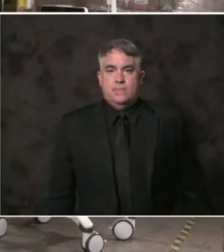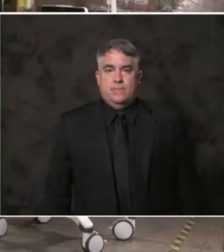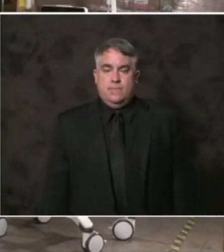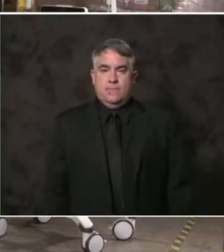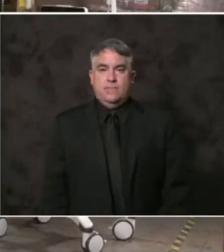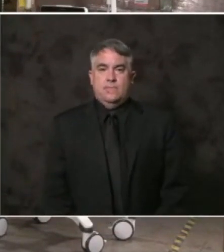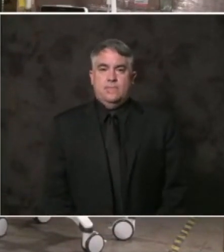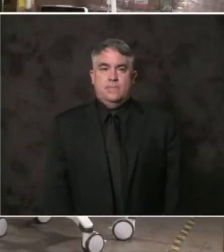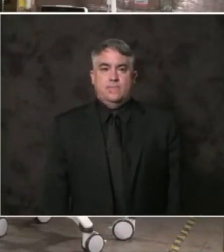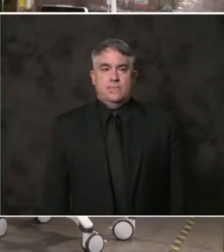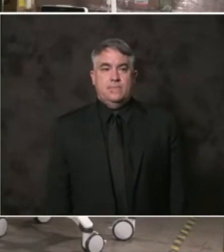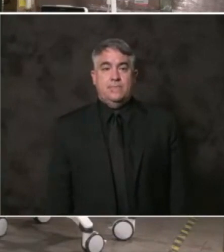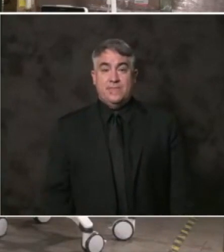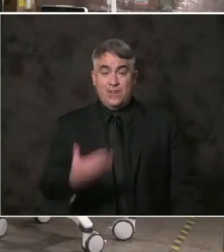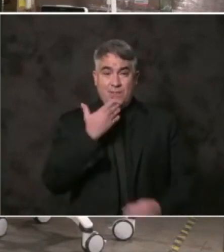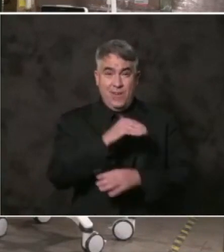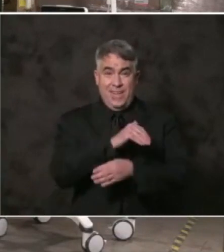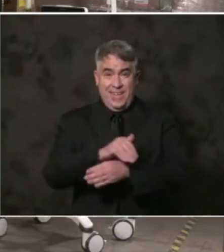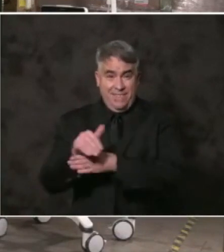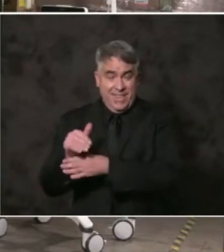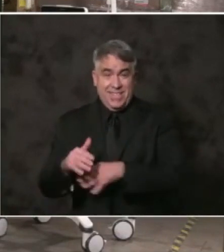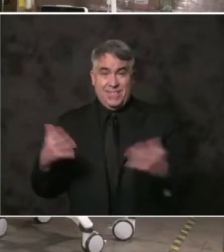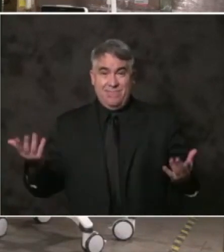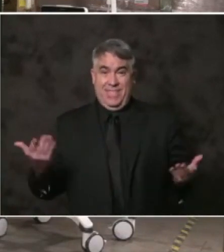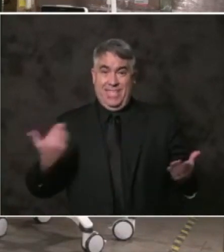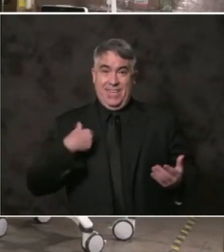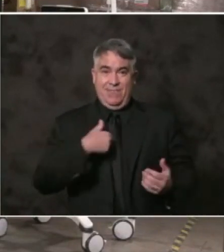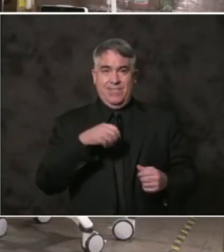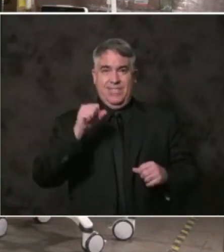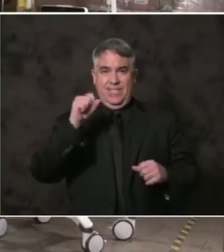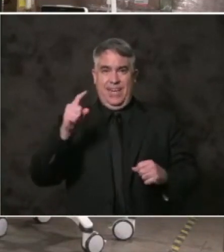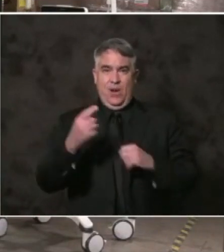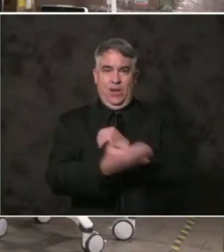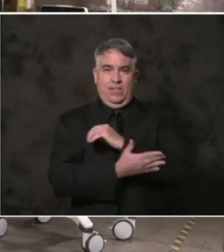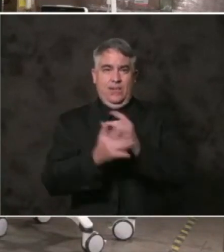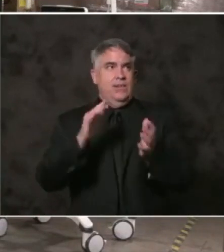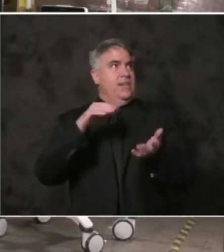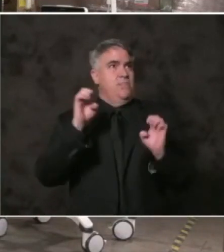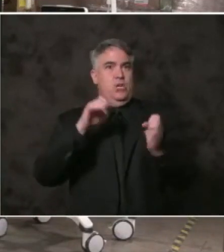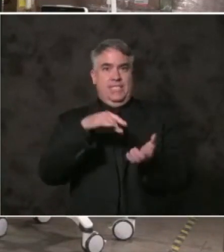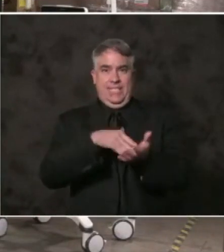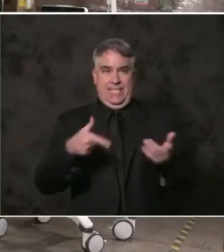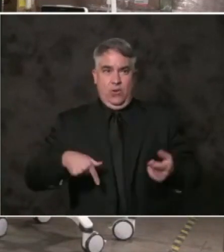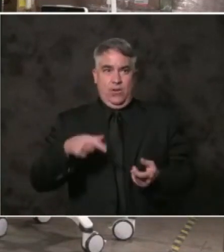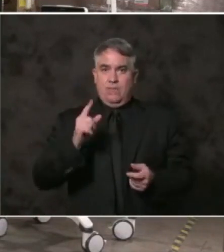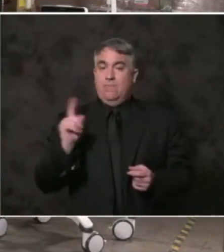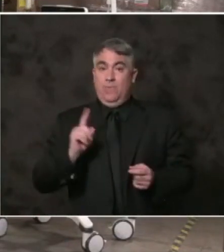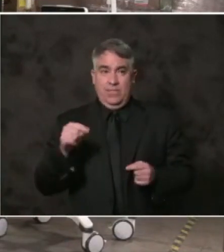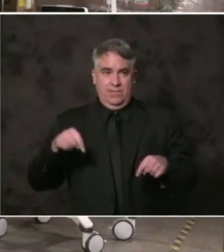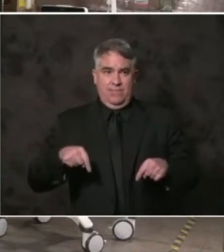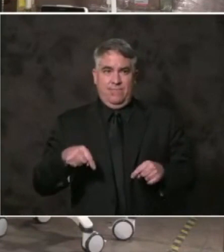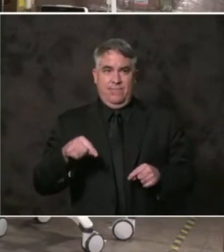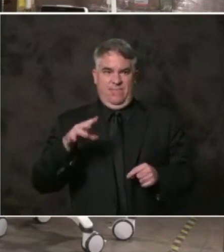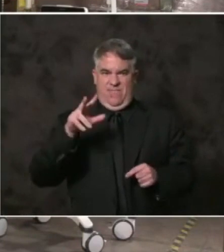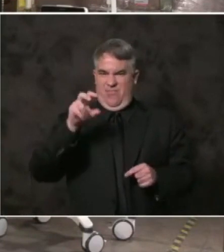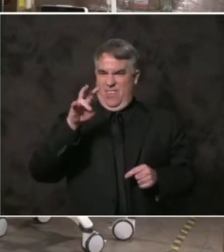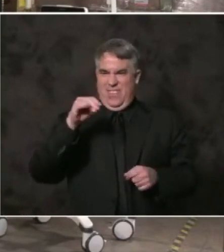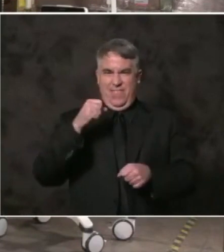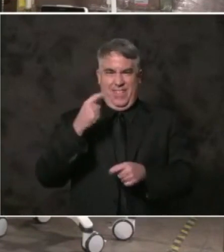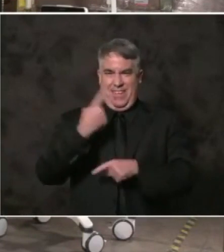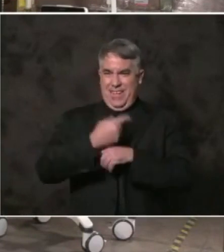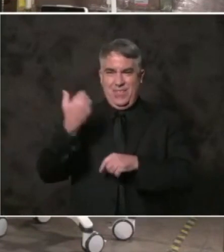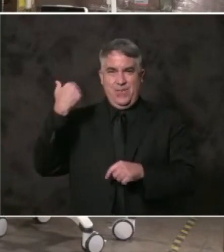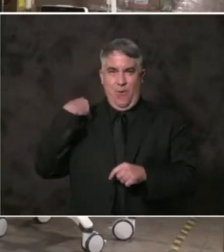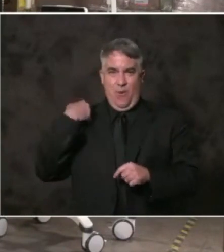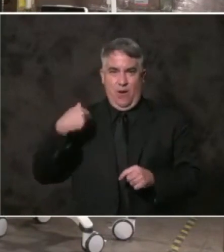Good evening. I come to you tonight from the county's Emergency Medical Operations Center. 370 days ago, our county was